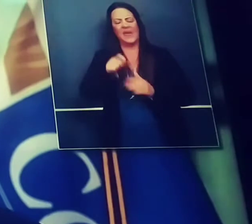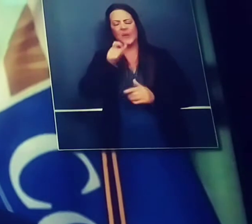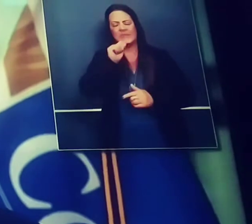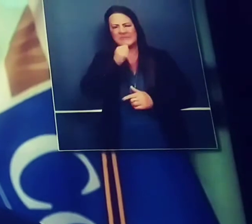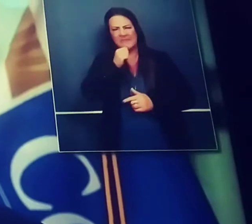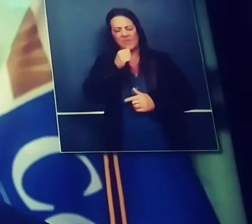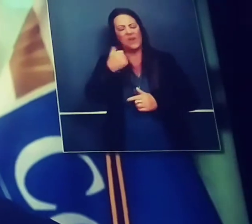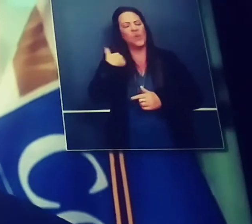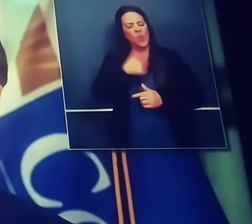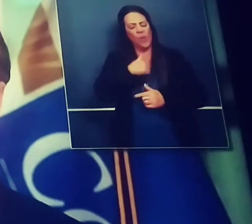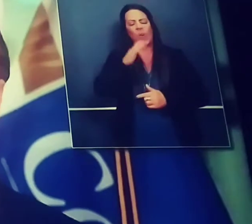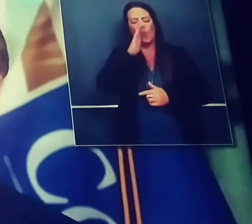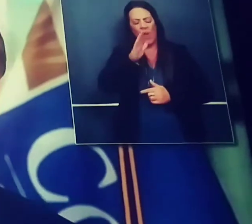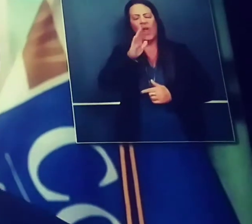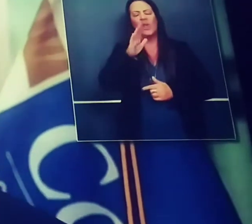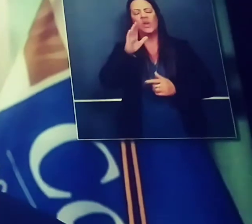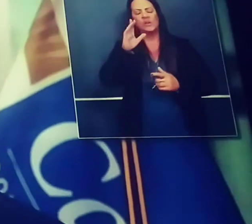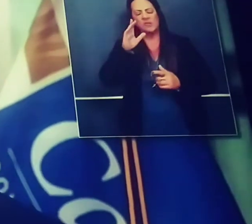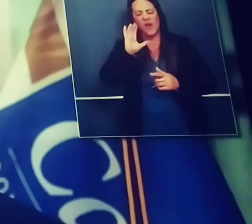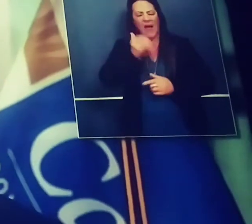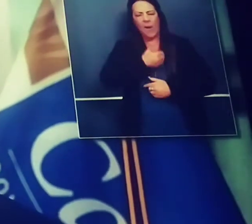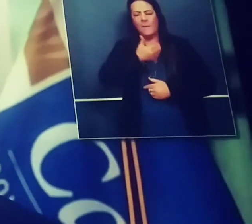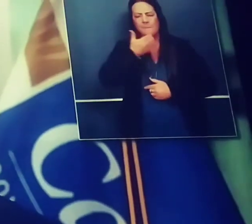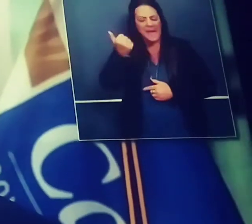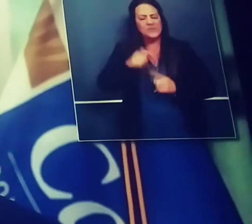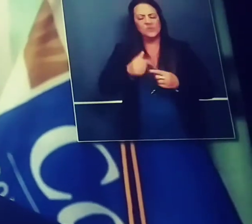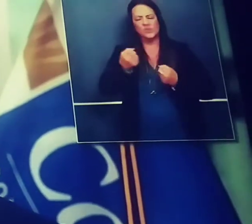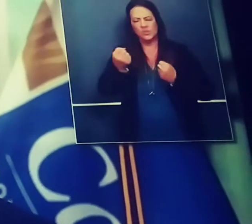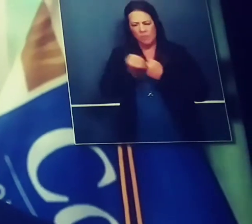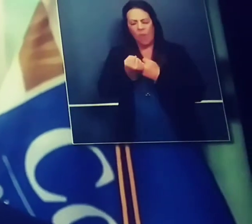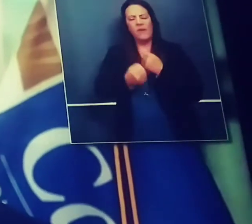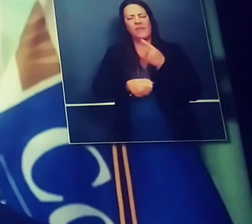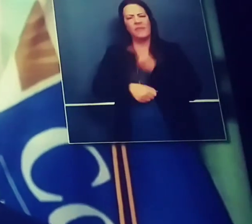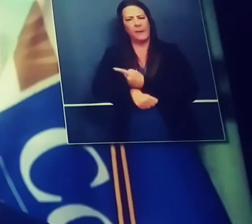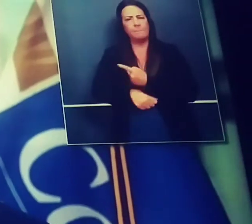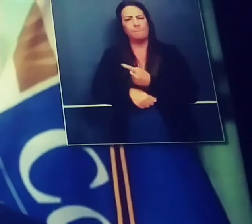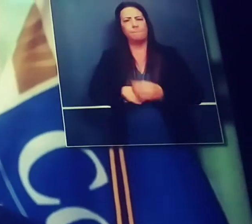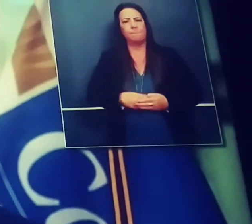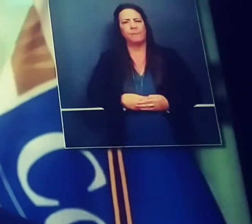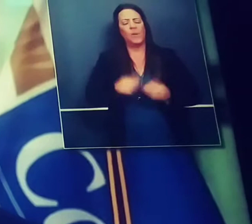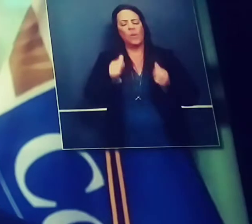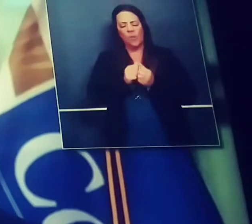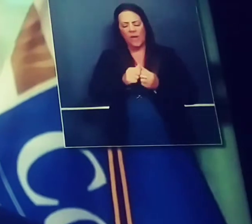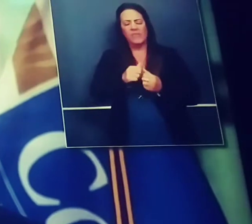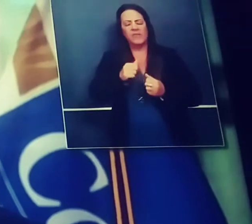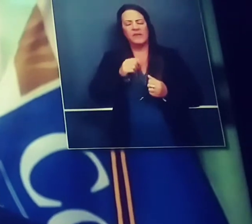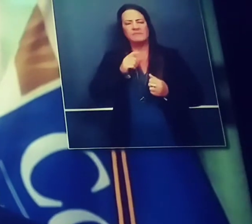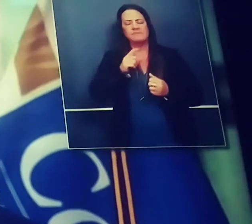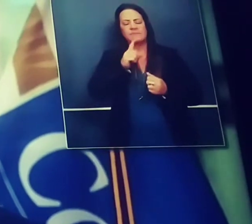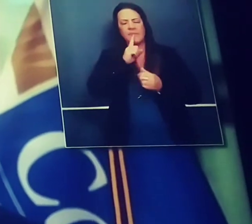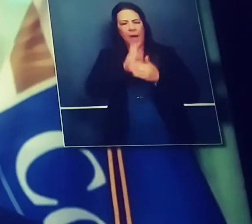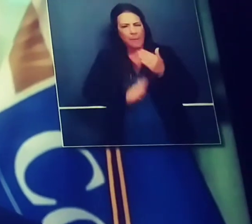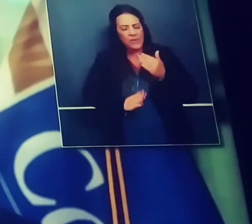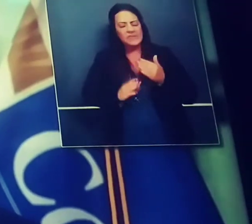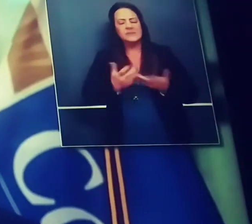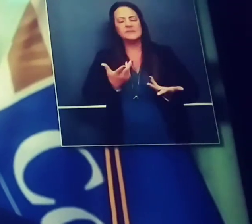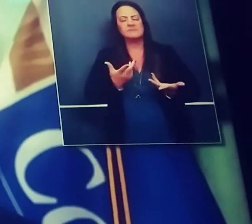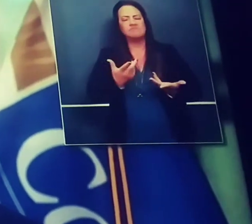everything in our power to be as supportive as we possibly can to them. So with humbleness in the heart, I say that.